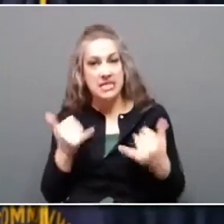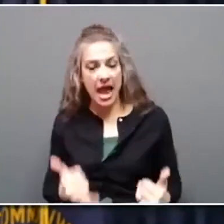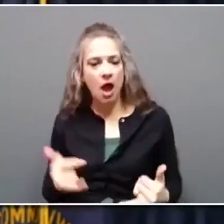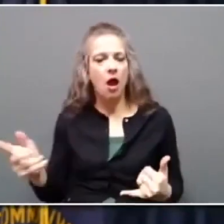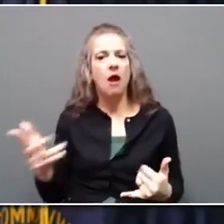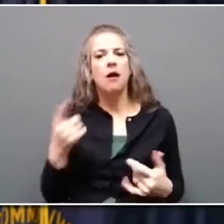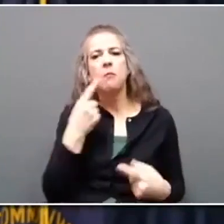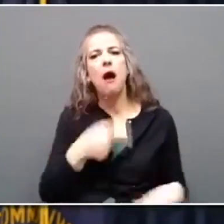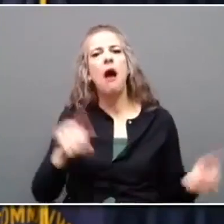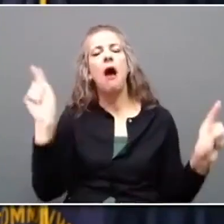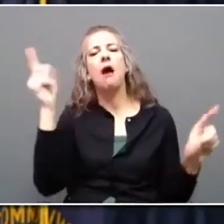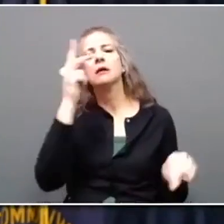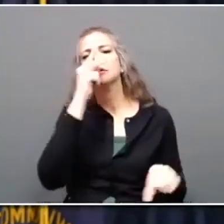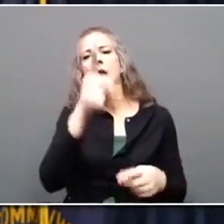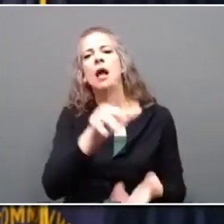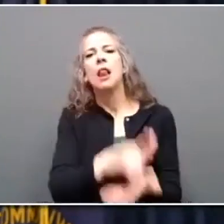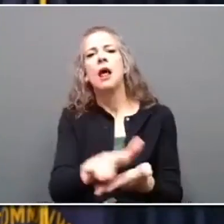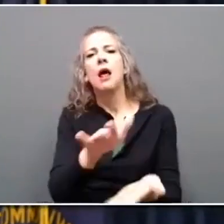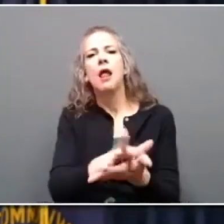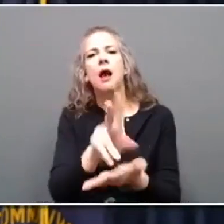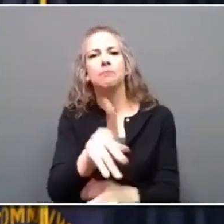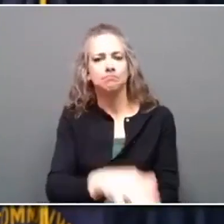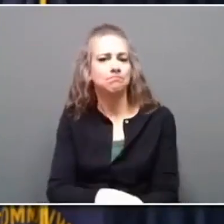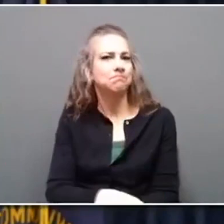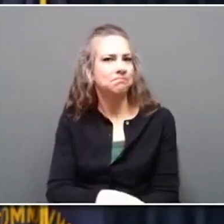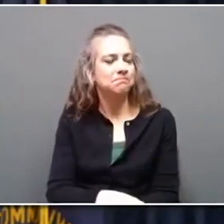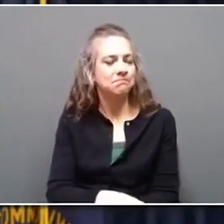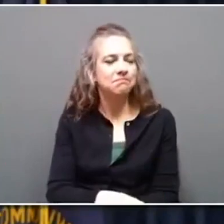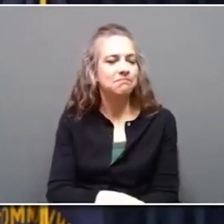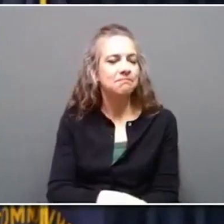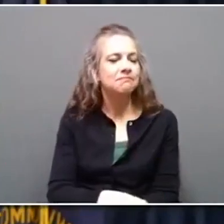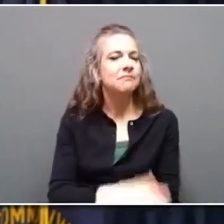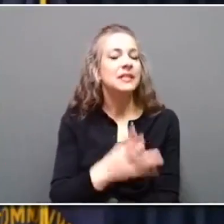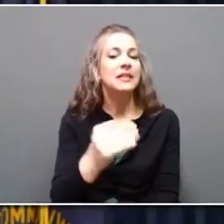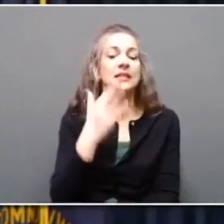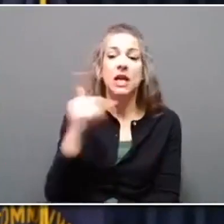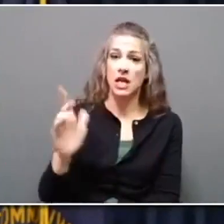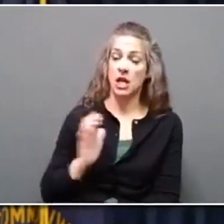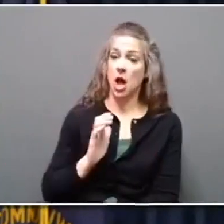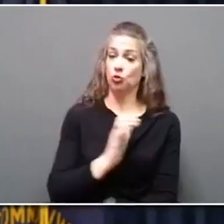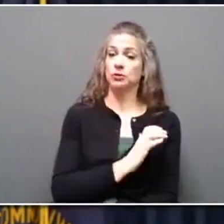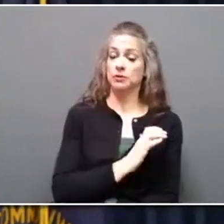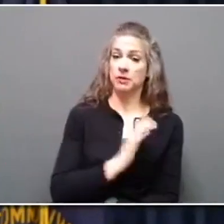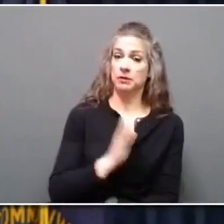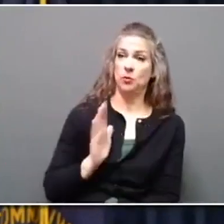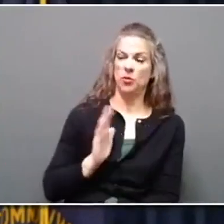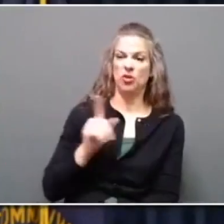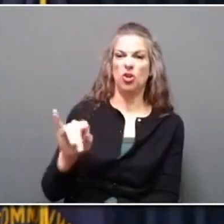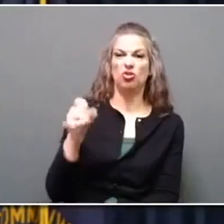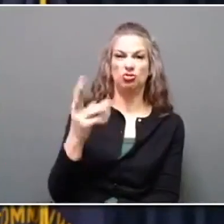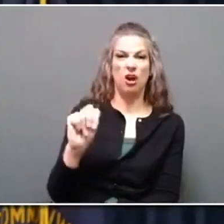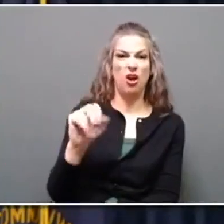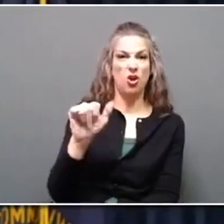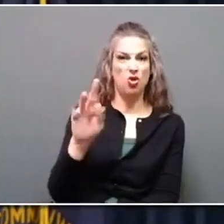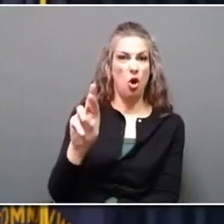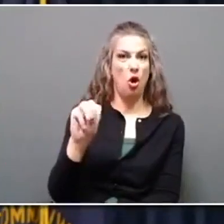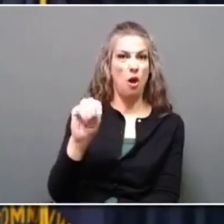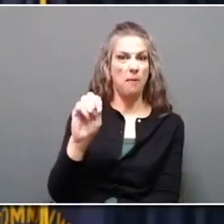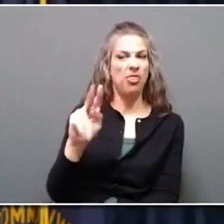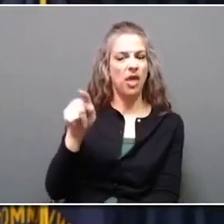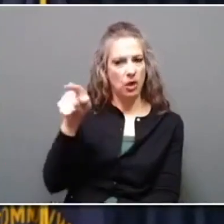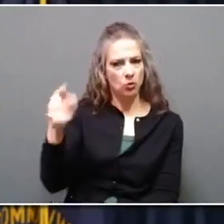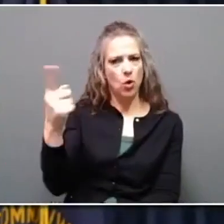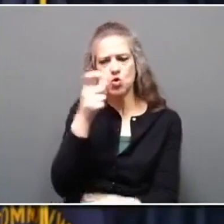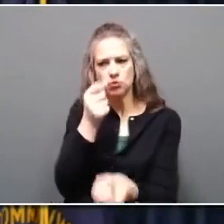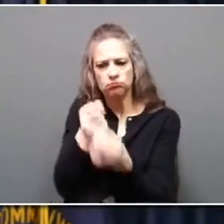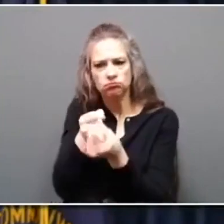action because of it. I also want to thank former Congressman John Yarmouth, who helped shepherd the bipartisan infrastructure law through, and